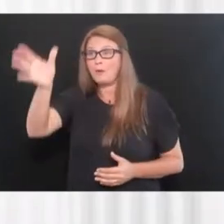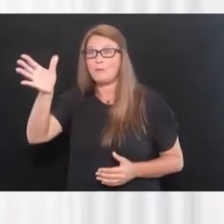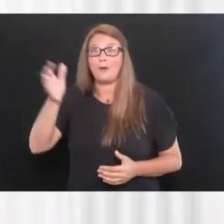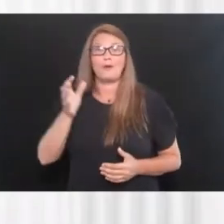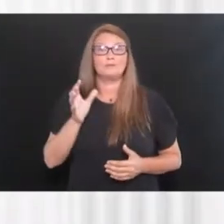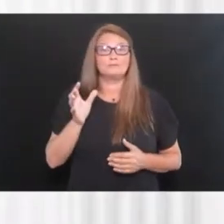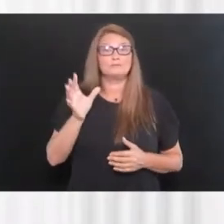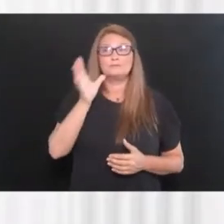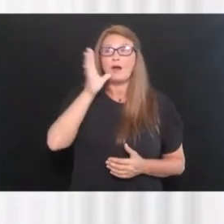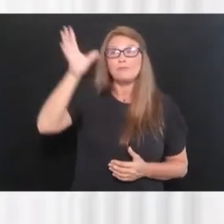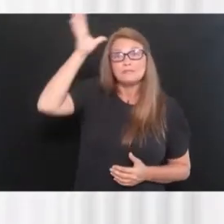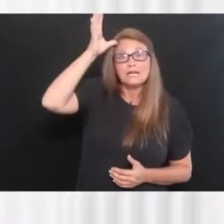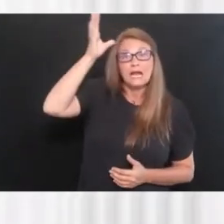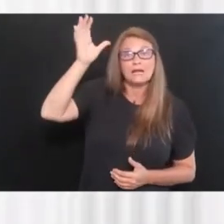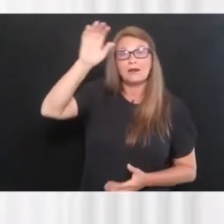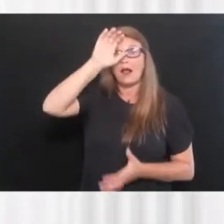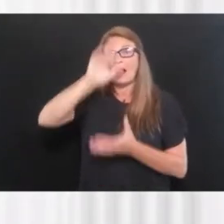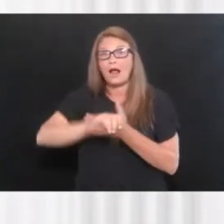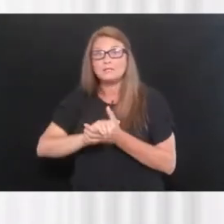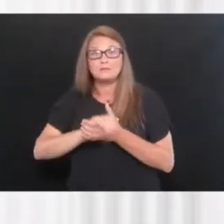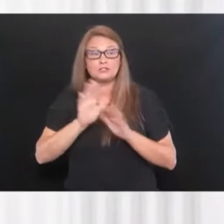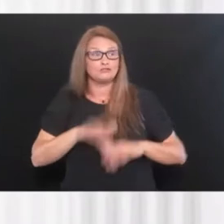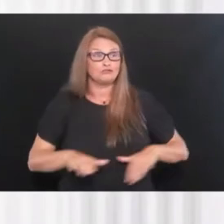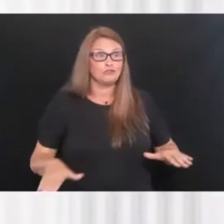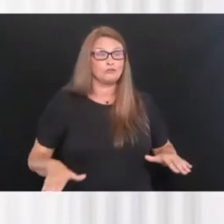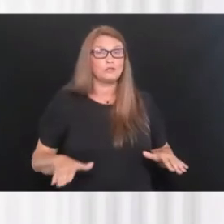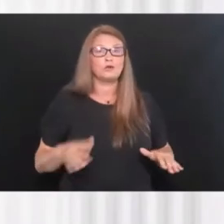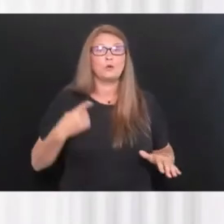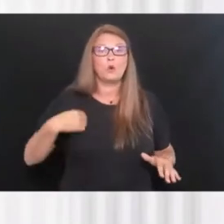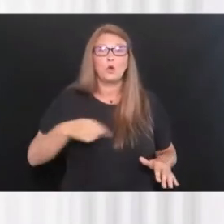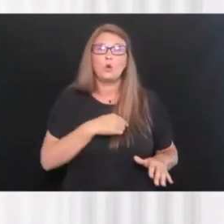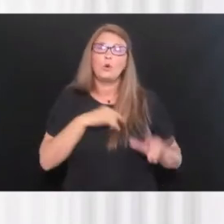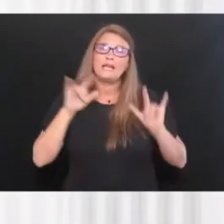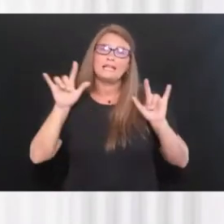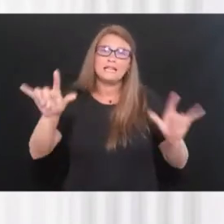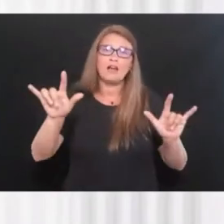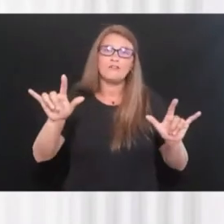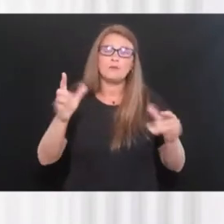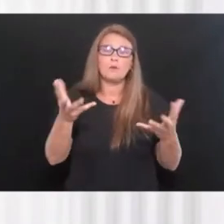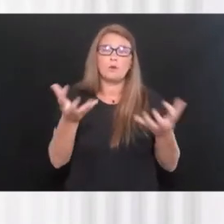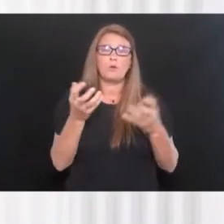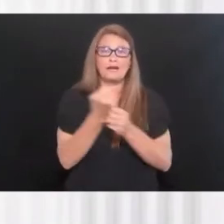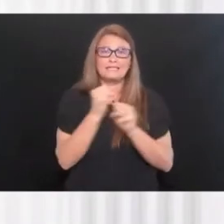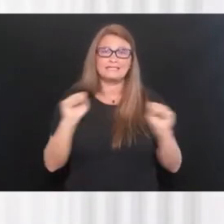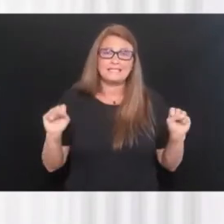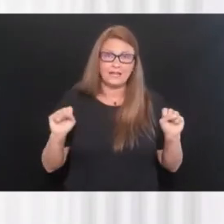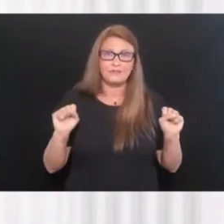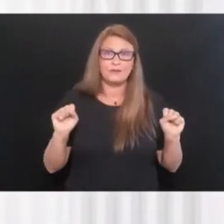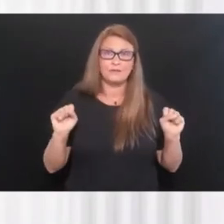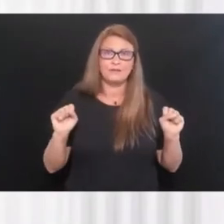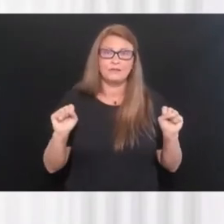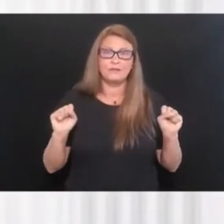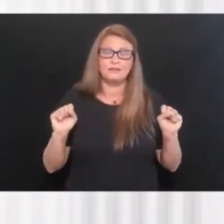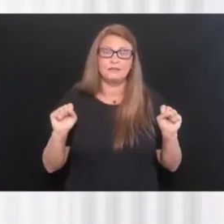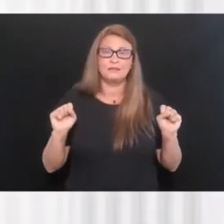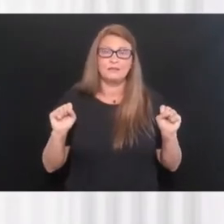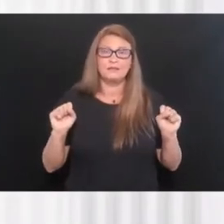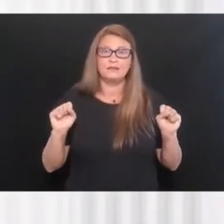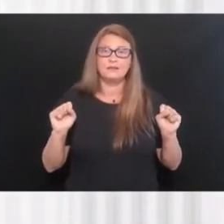or your husband or, or your child. We love them. We want to save them. We're doing everything we can to help them,